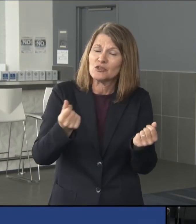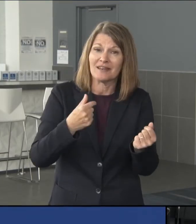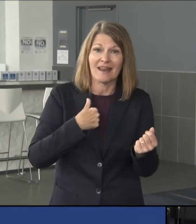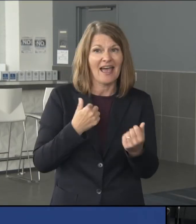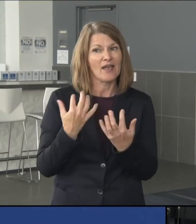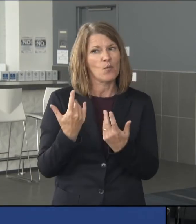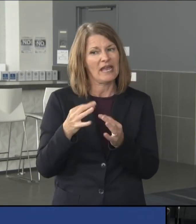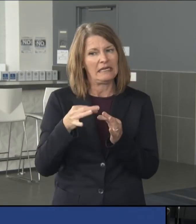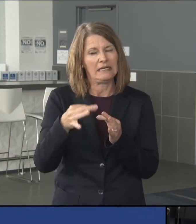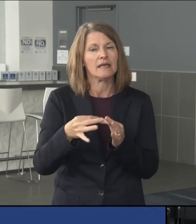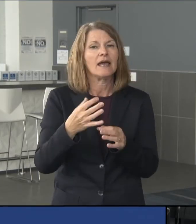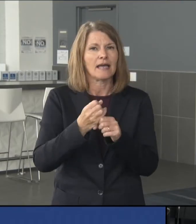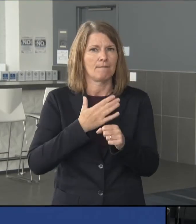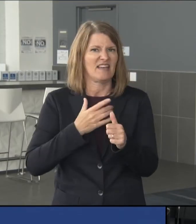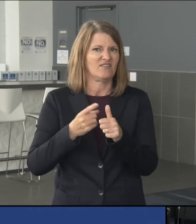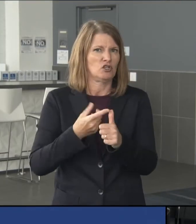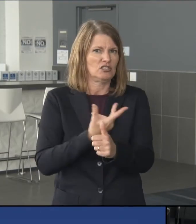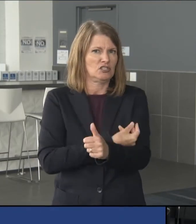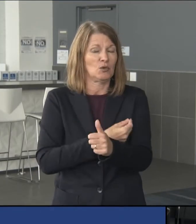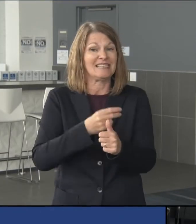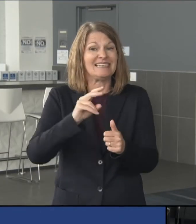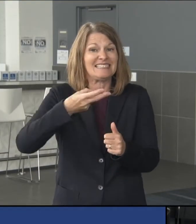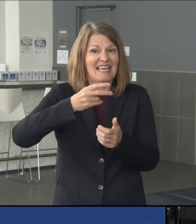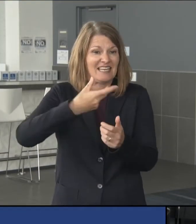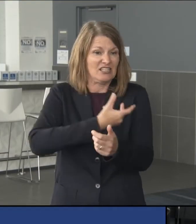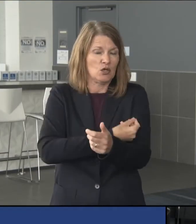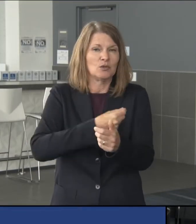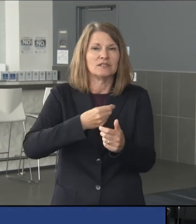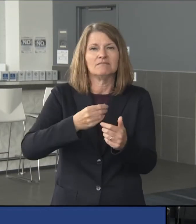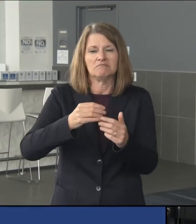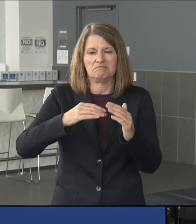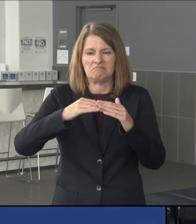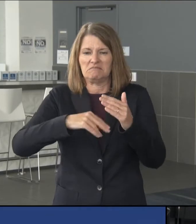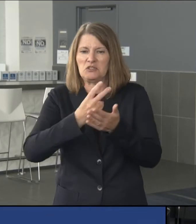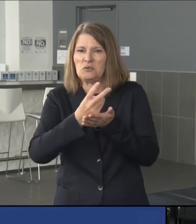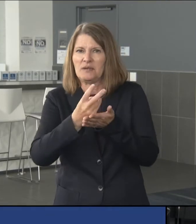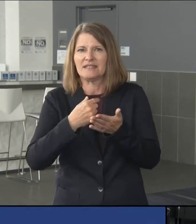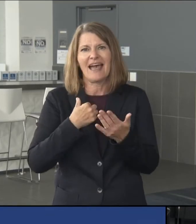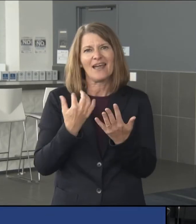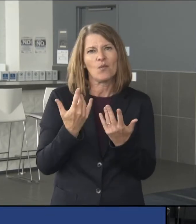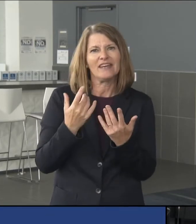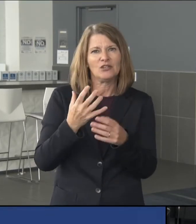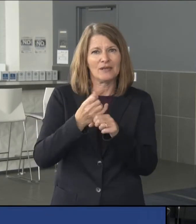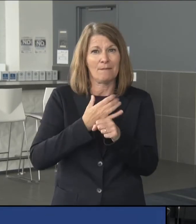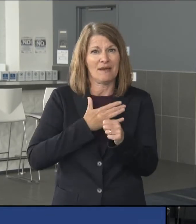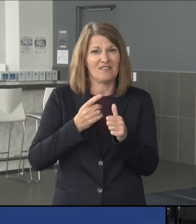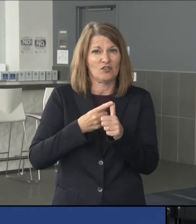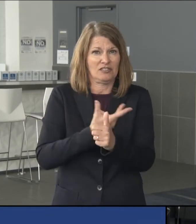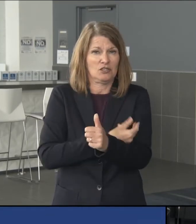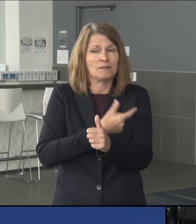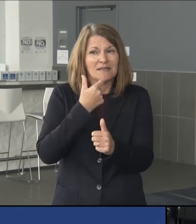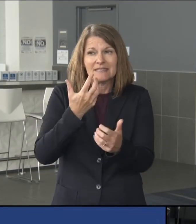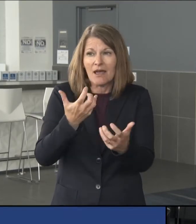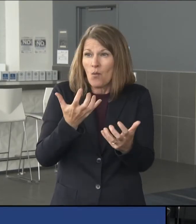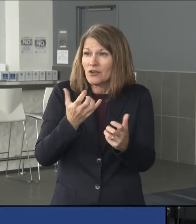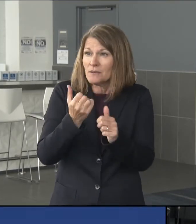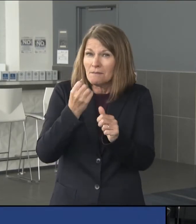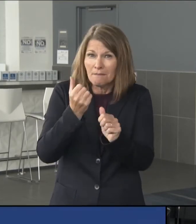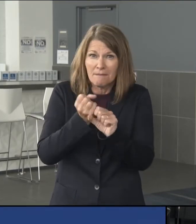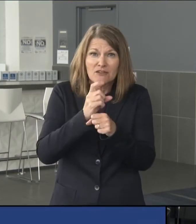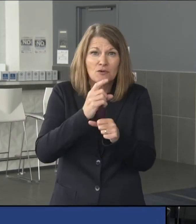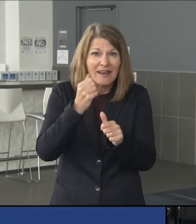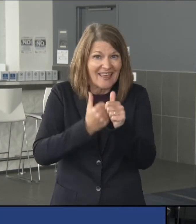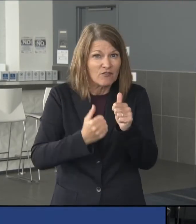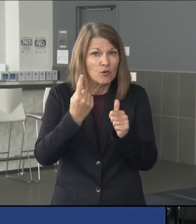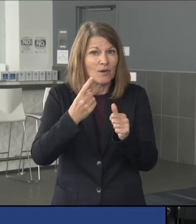dose. I get my second dose in less than two weeks. I waited to get the first dose because I wanted to make sure that every Pennsylvanian was eligible before I made